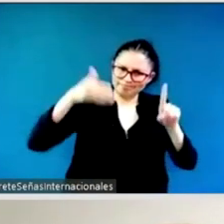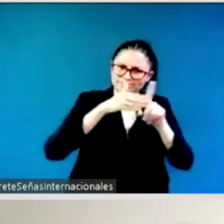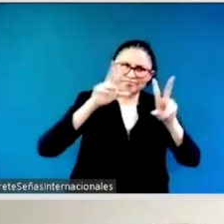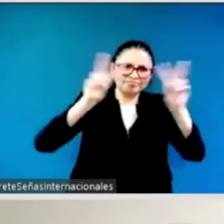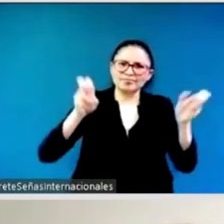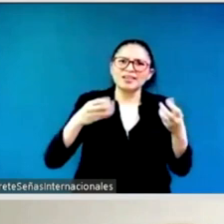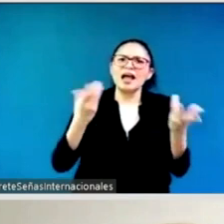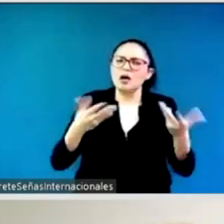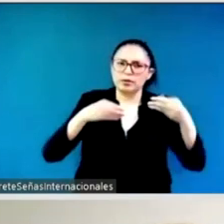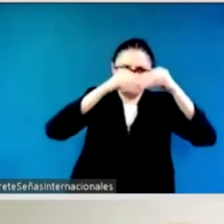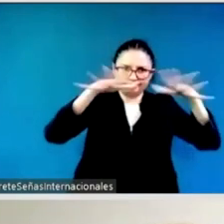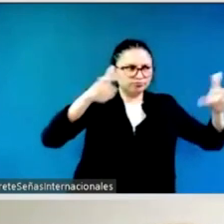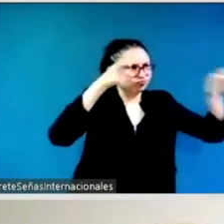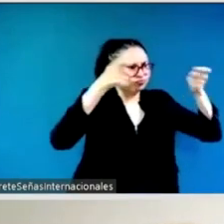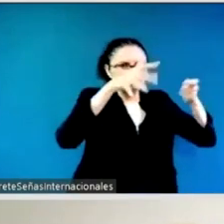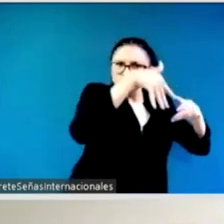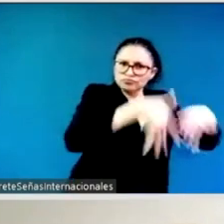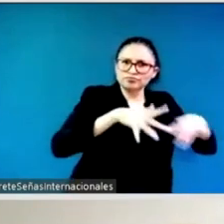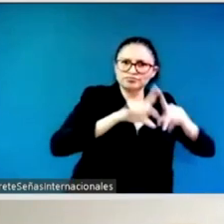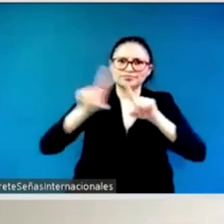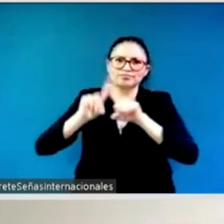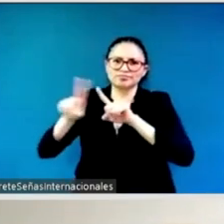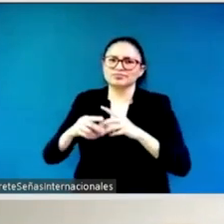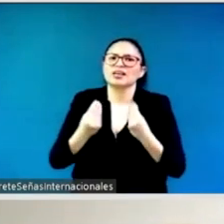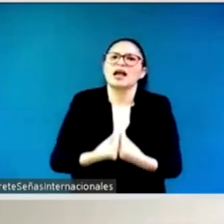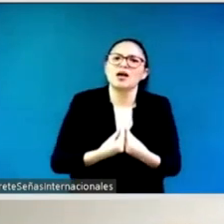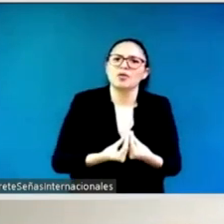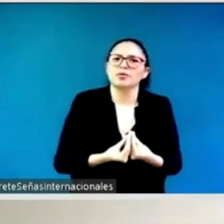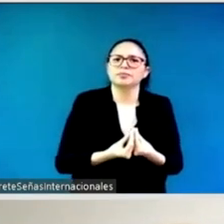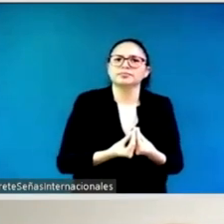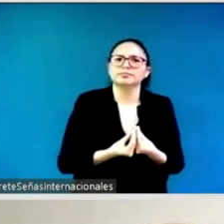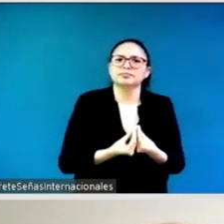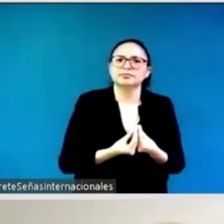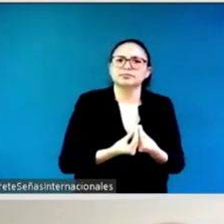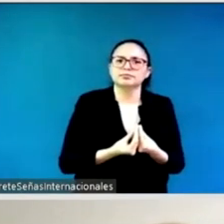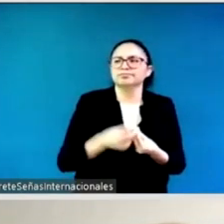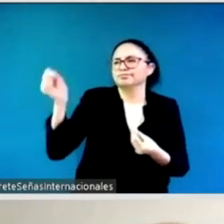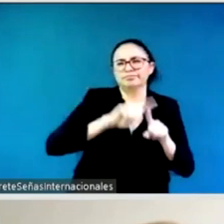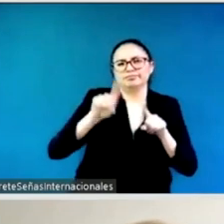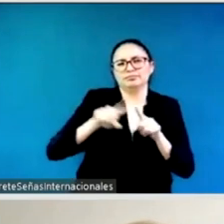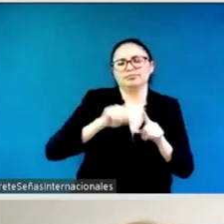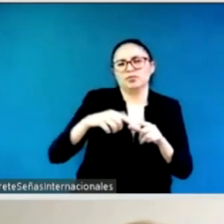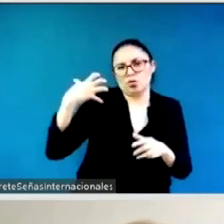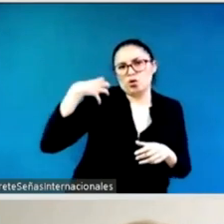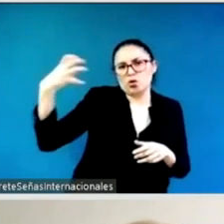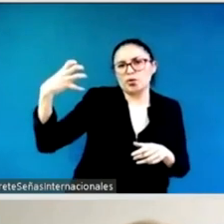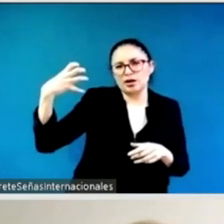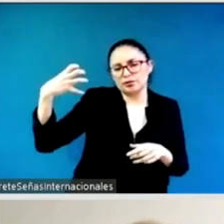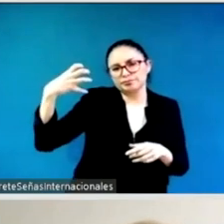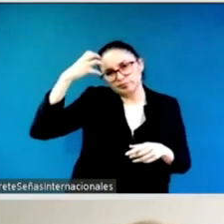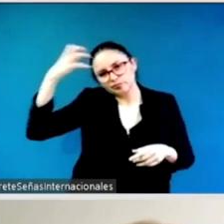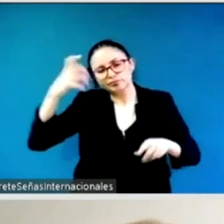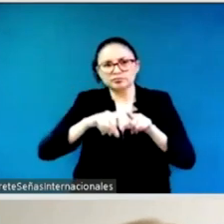it's a big question and we don't have a lot of time but if you could just maybe give some brief response to that question